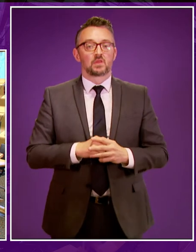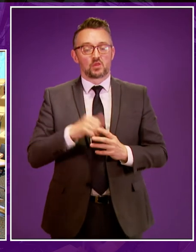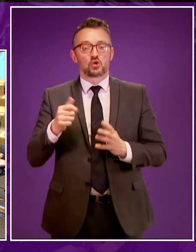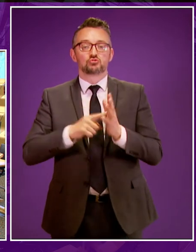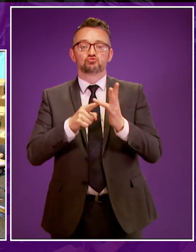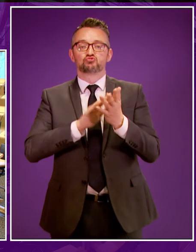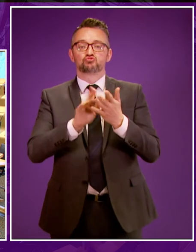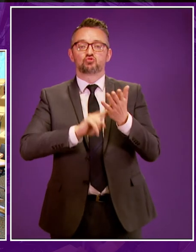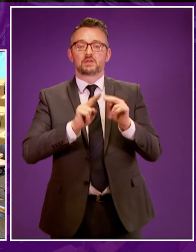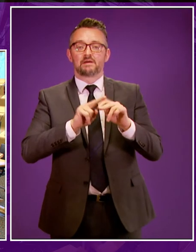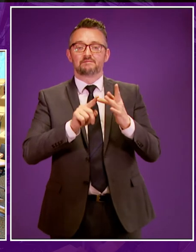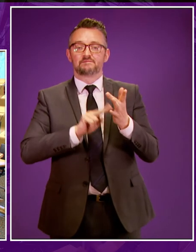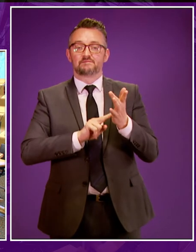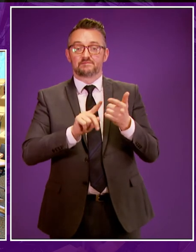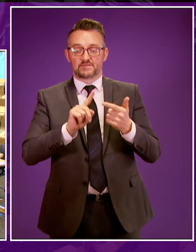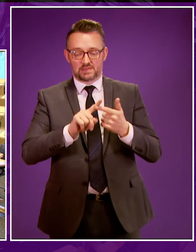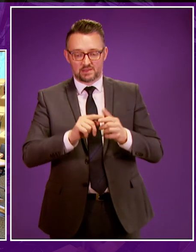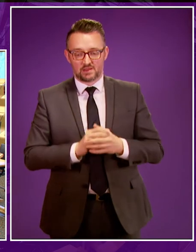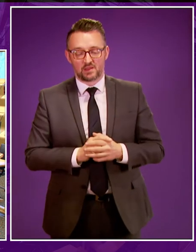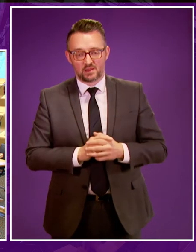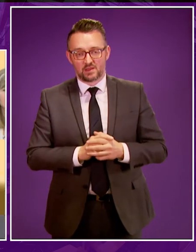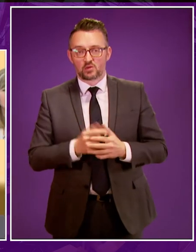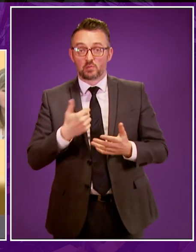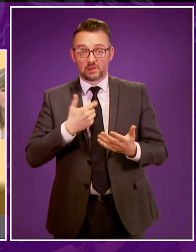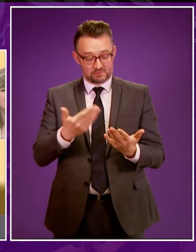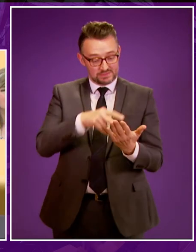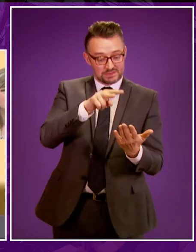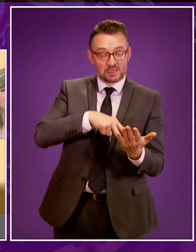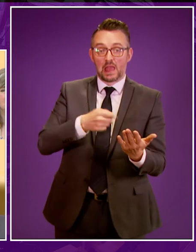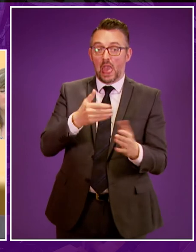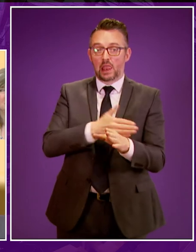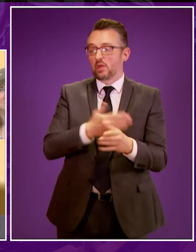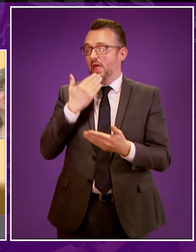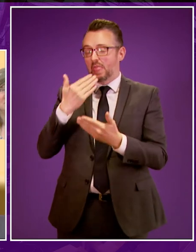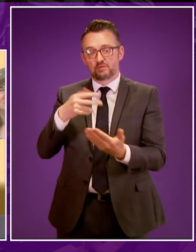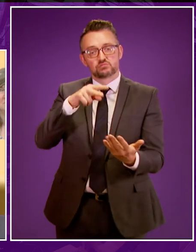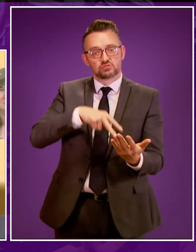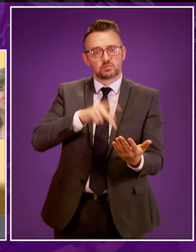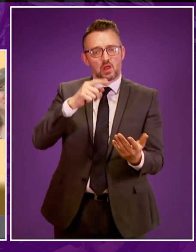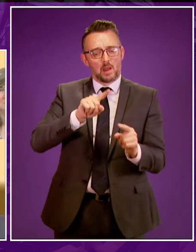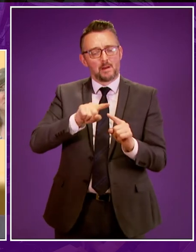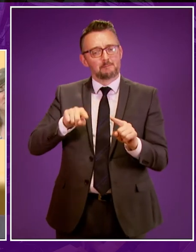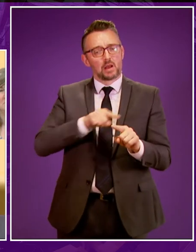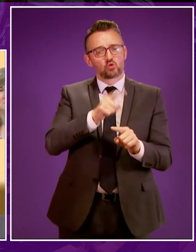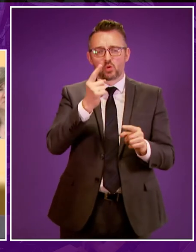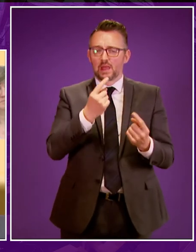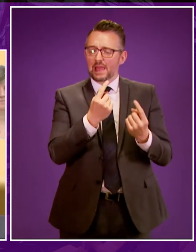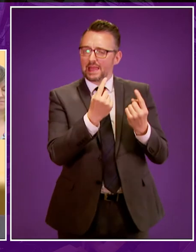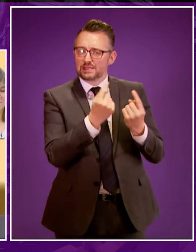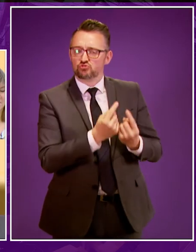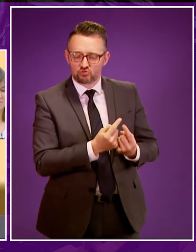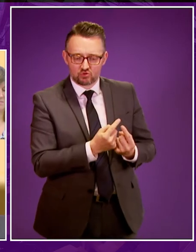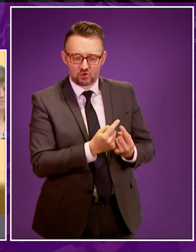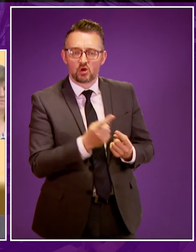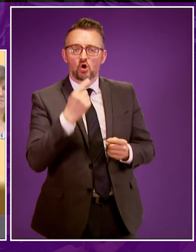by Richard Lockhead I thank the Minister for early sight of the statement and commend all the good work that's taken place but to return to an issue that's already been touched on Minister